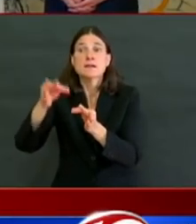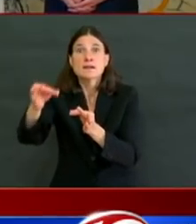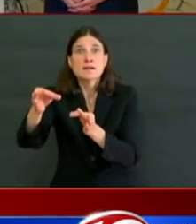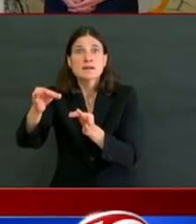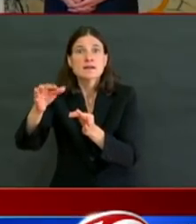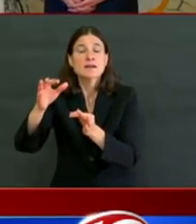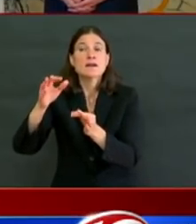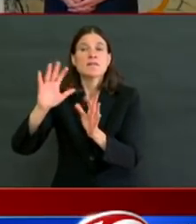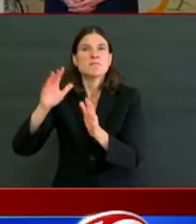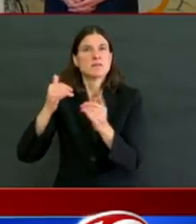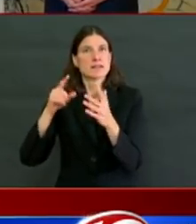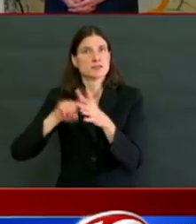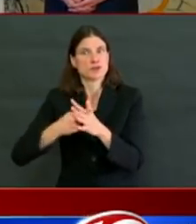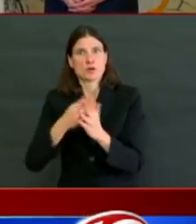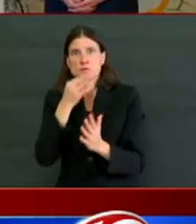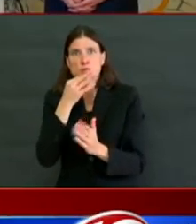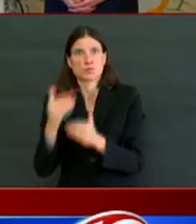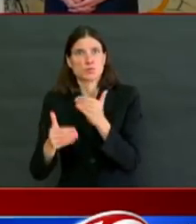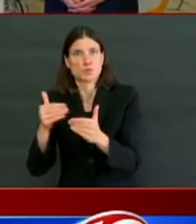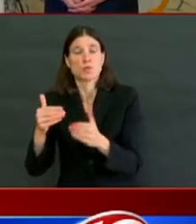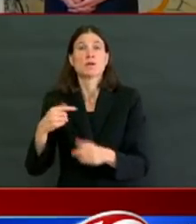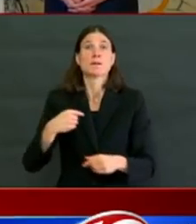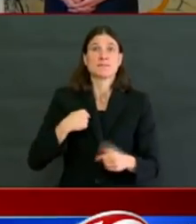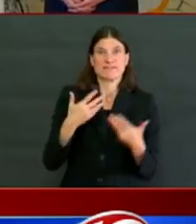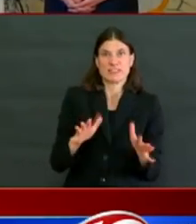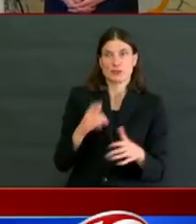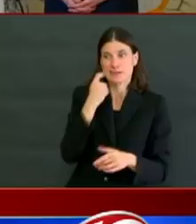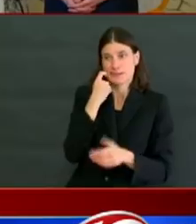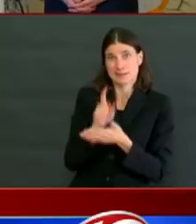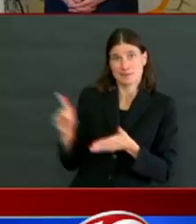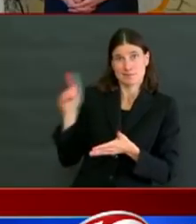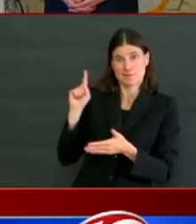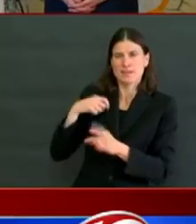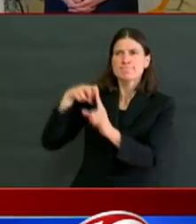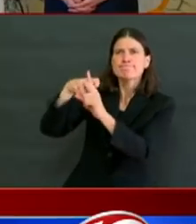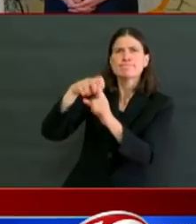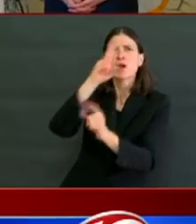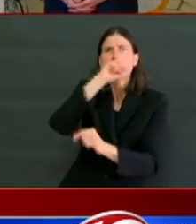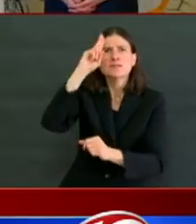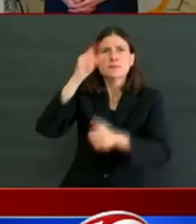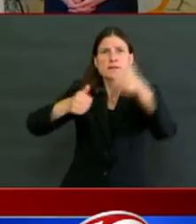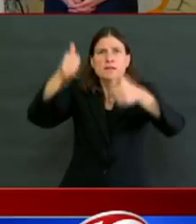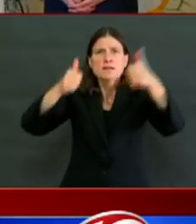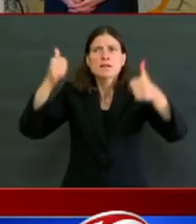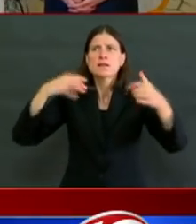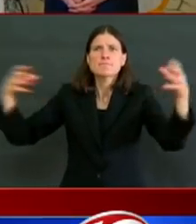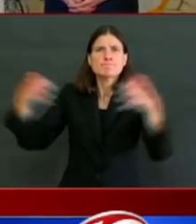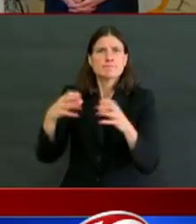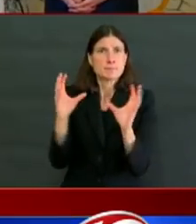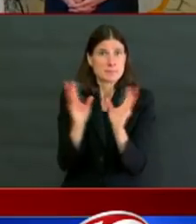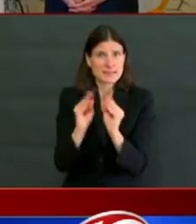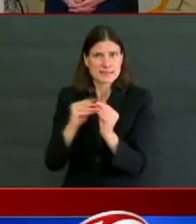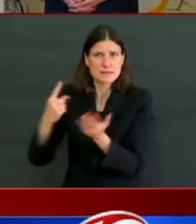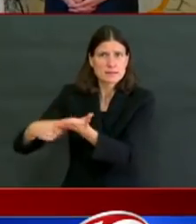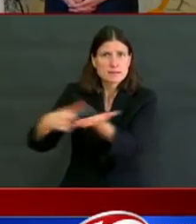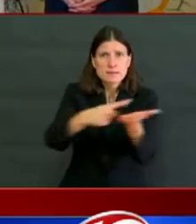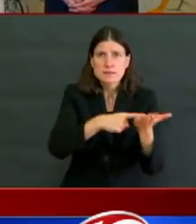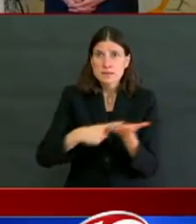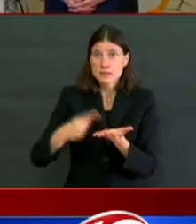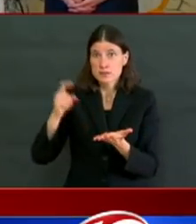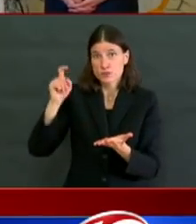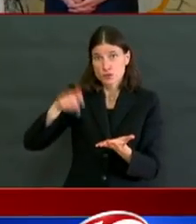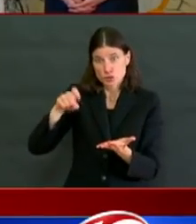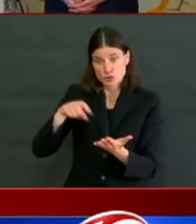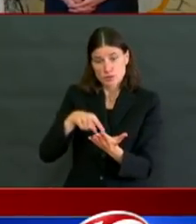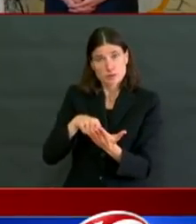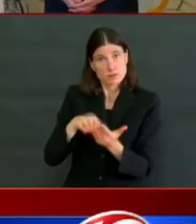for these non-critical procedures. I want to thank the hospitals. Every one of you get your plans in. They are